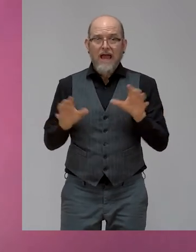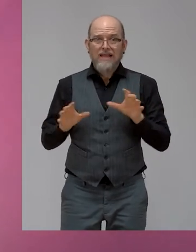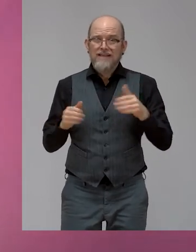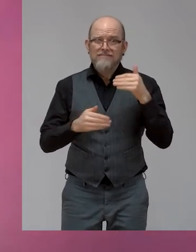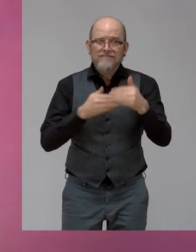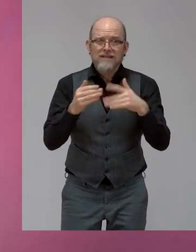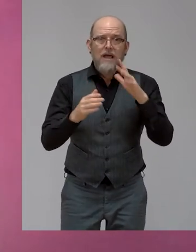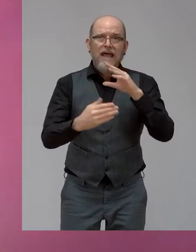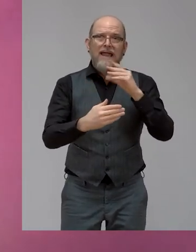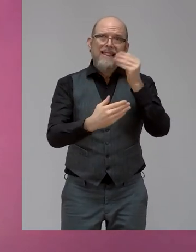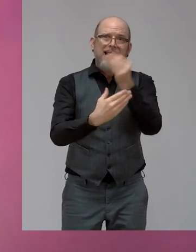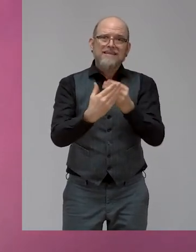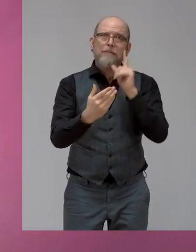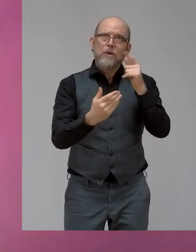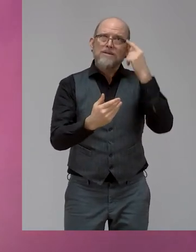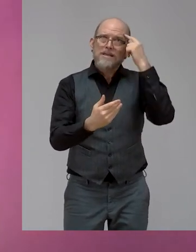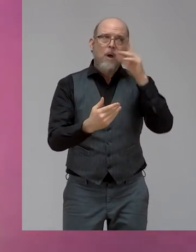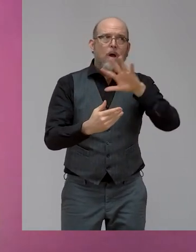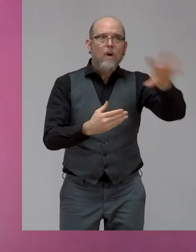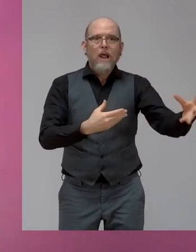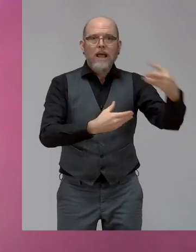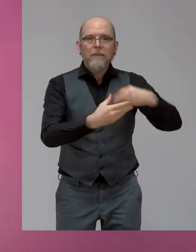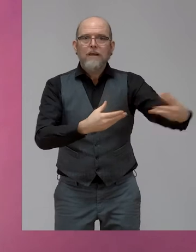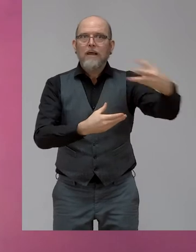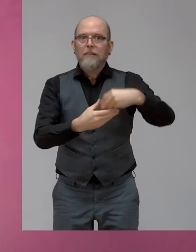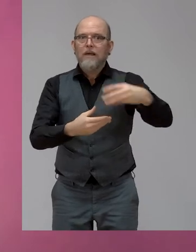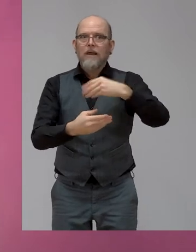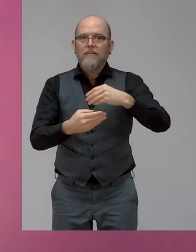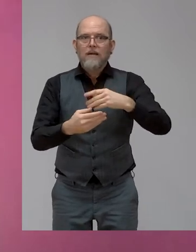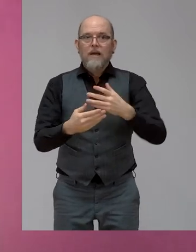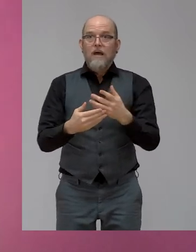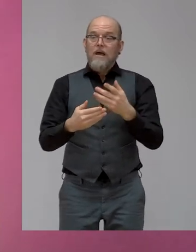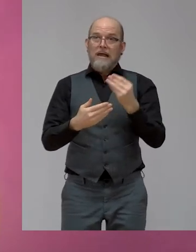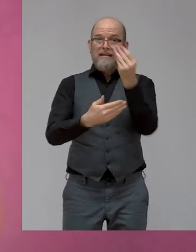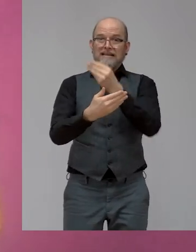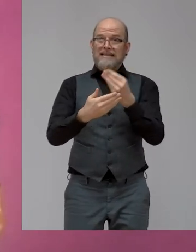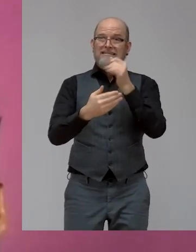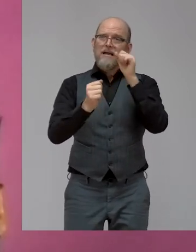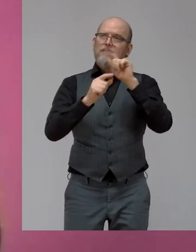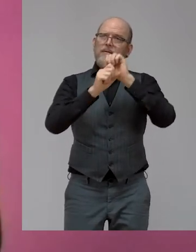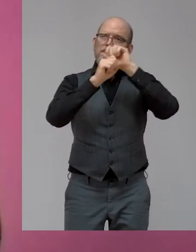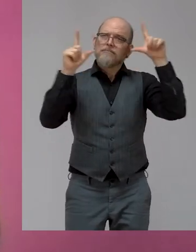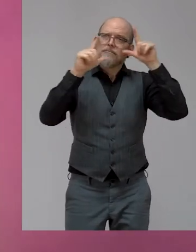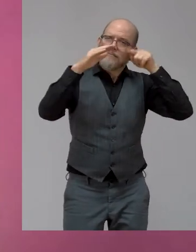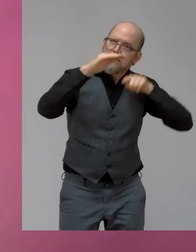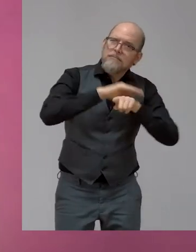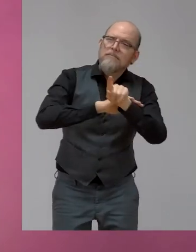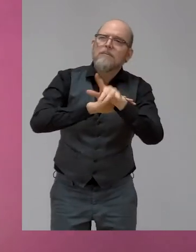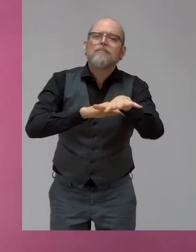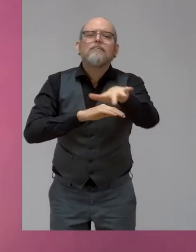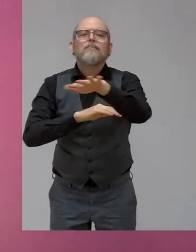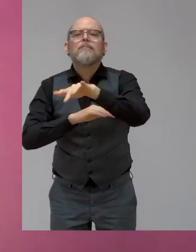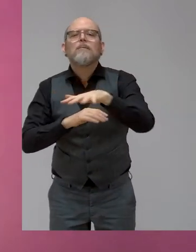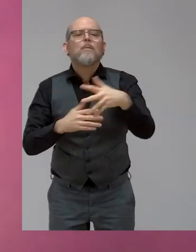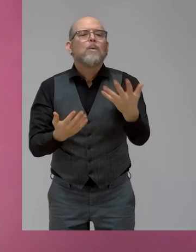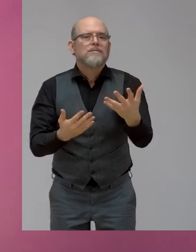Designers can walk through walls, and inclusive design, which is the subject of the center I